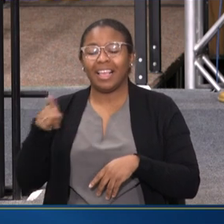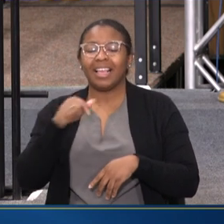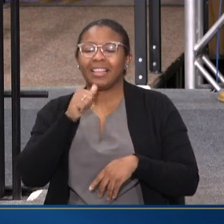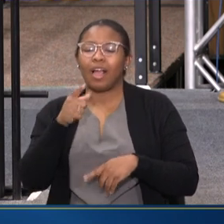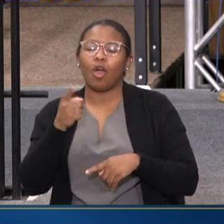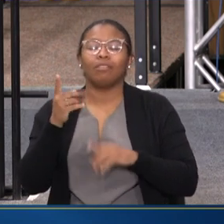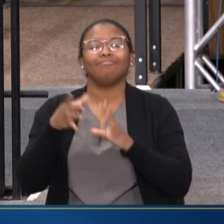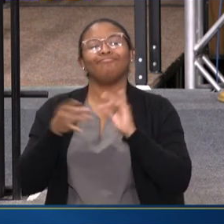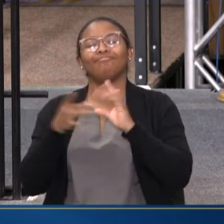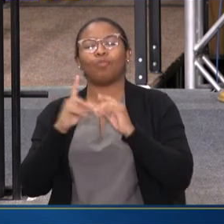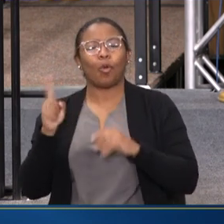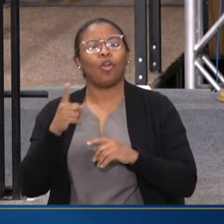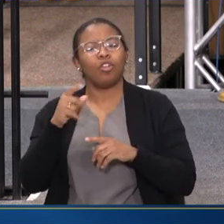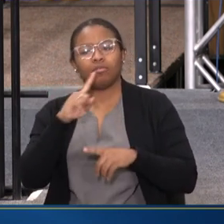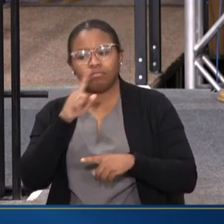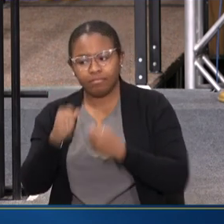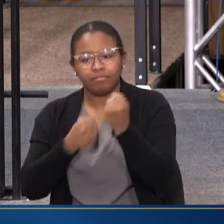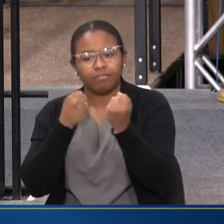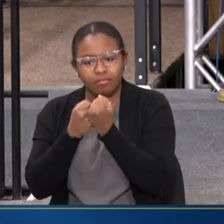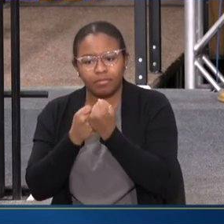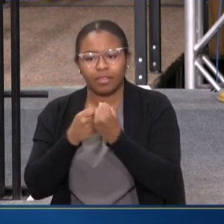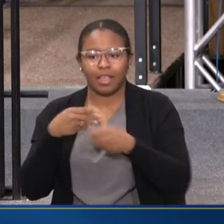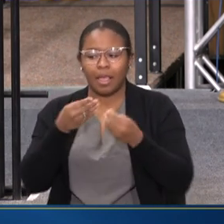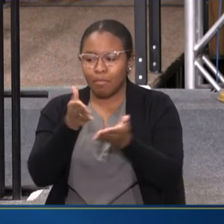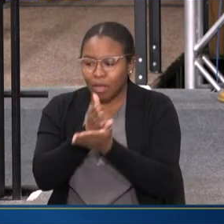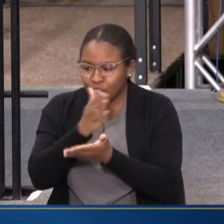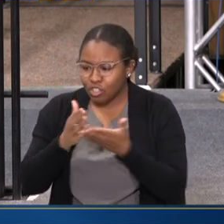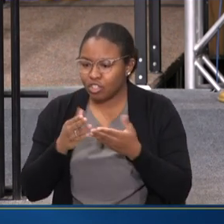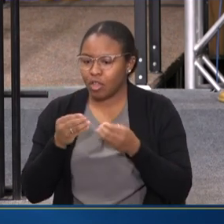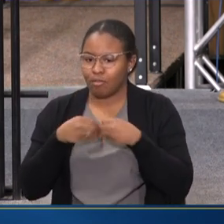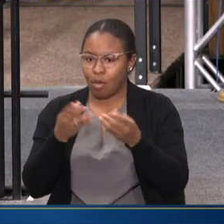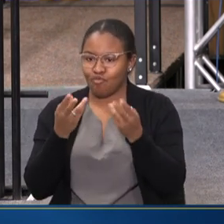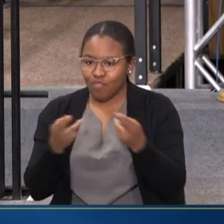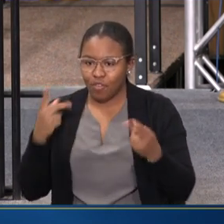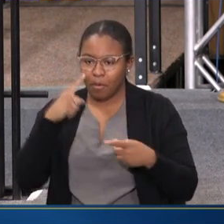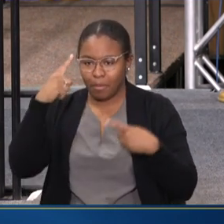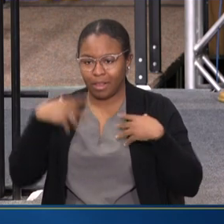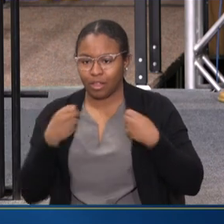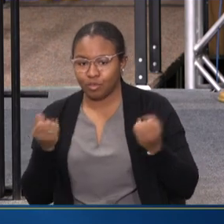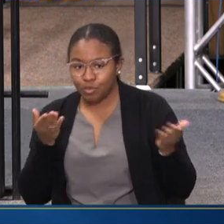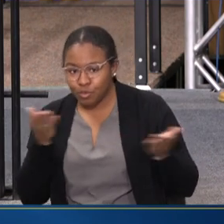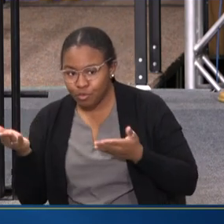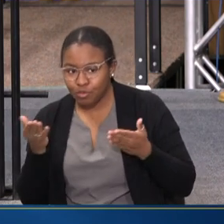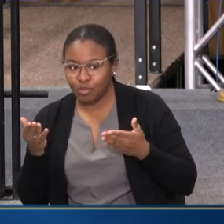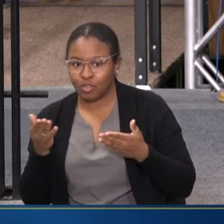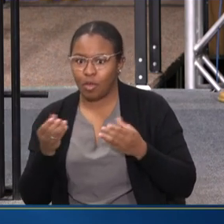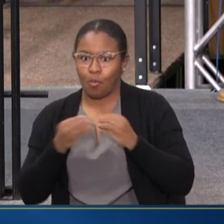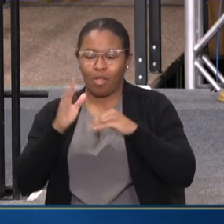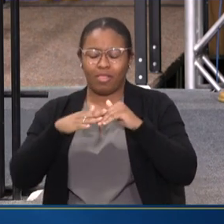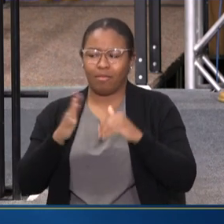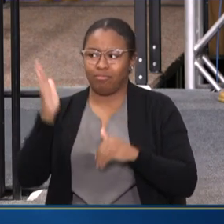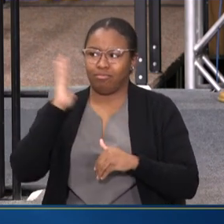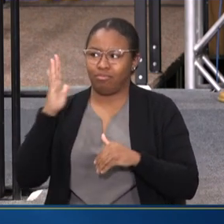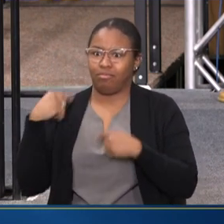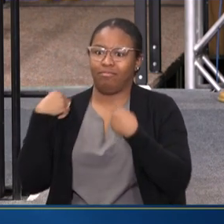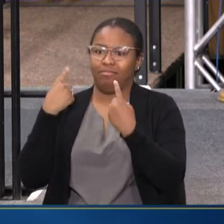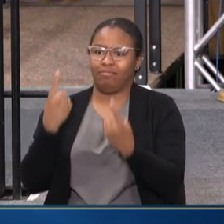WALKED IT IN MAKING SURE HIS BUDGET PROPOSED MORE RESOURCES FOR MENTAL HEALTH SERVICES THAN EVER BEFORE